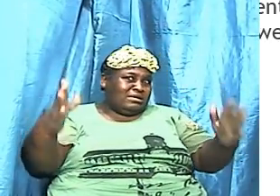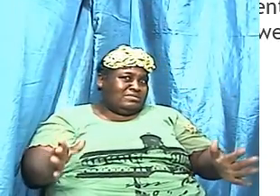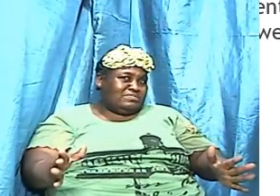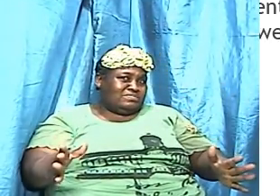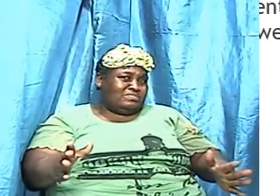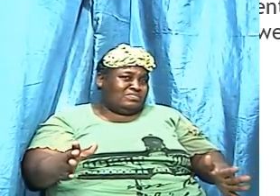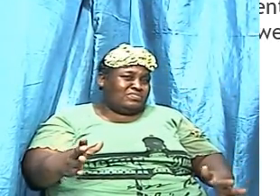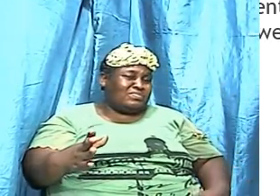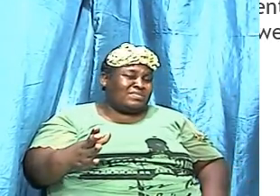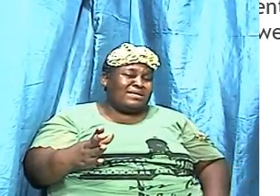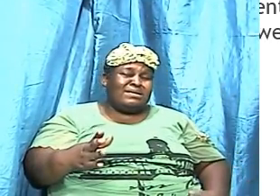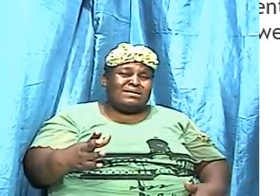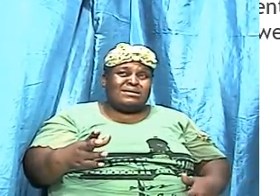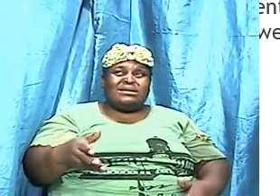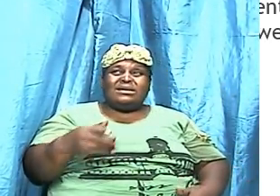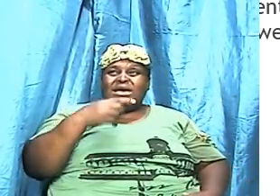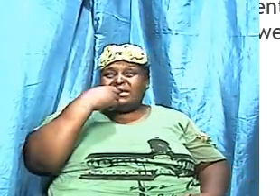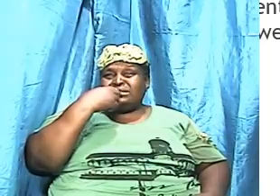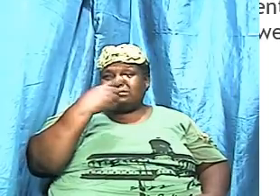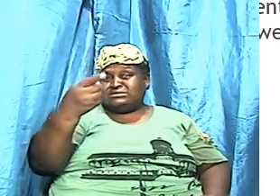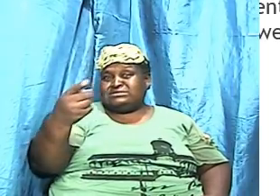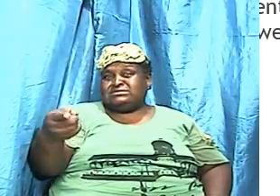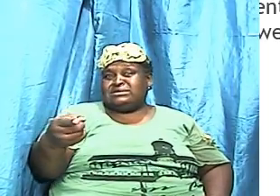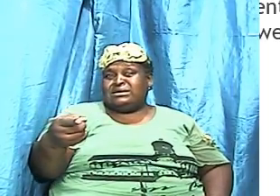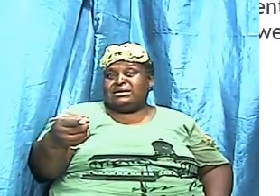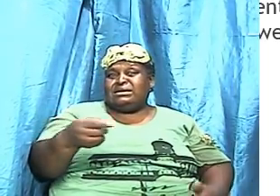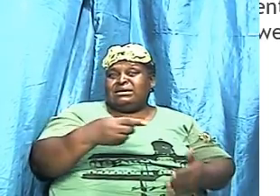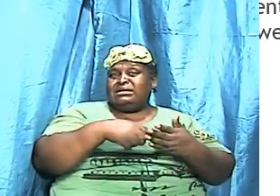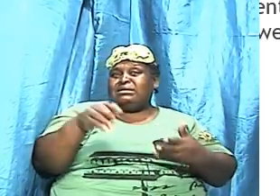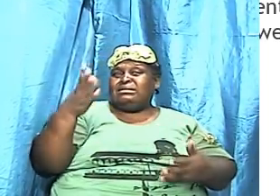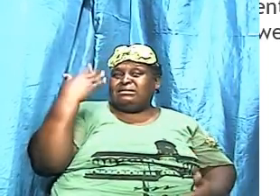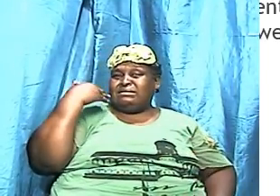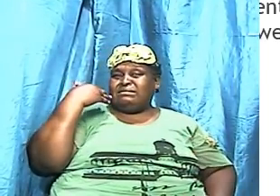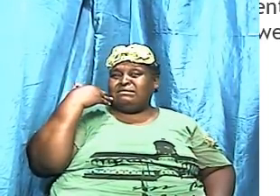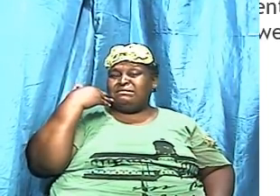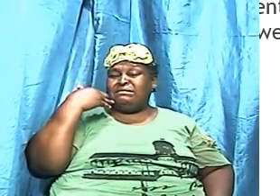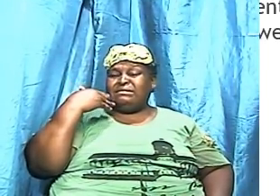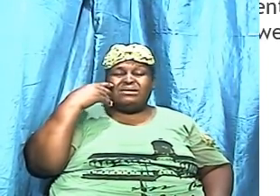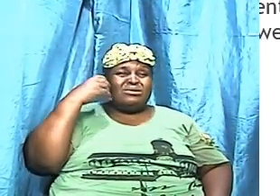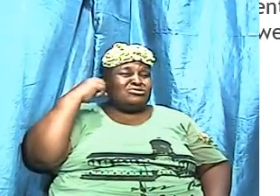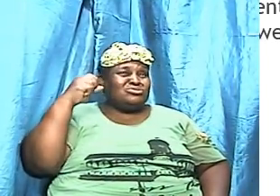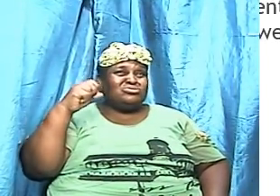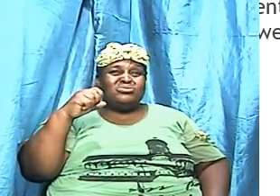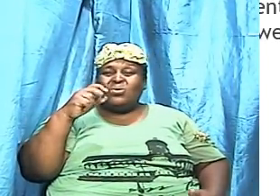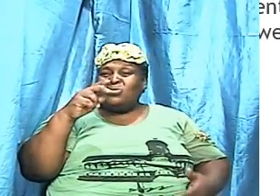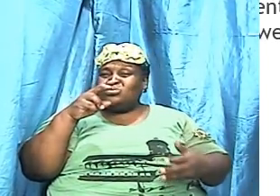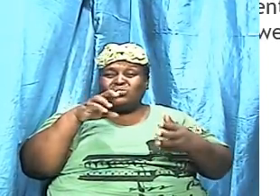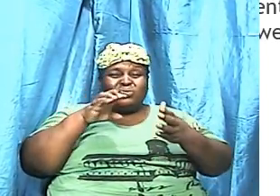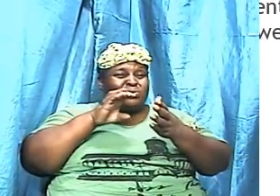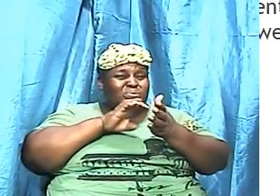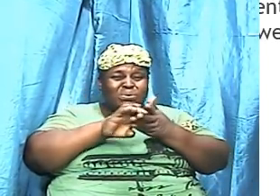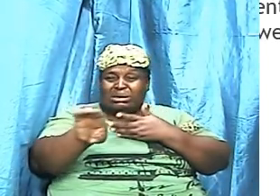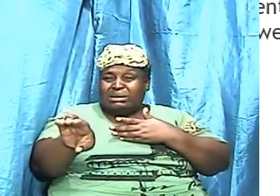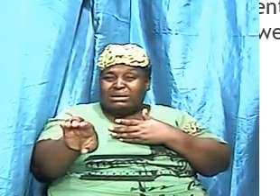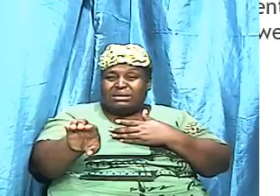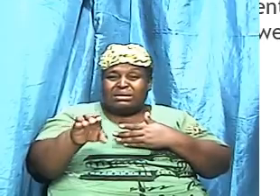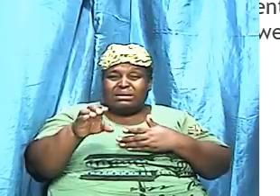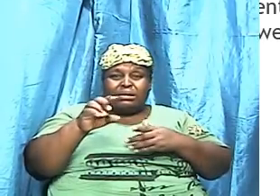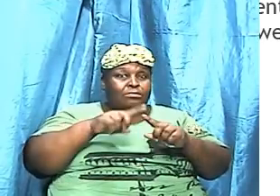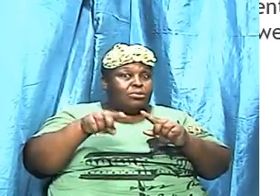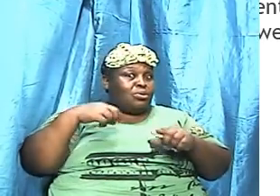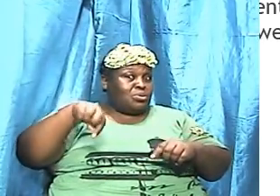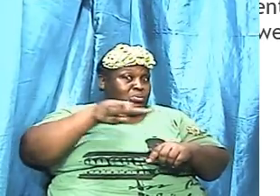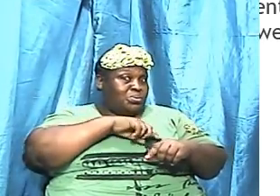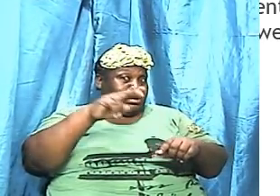somewhat gruesome and cruel. But we need to understand that,